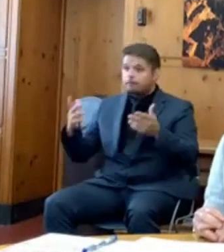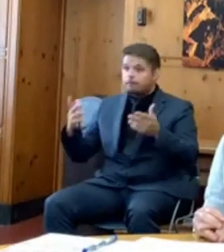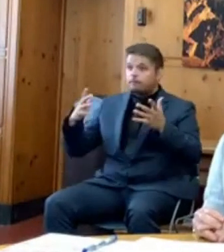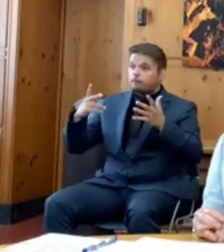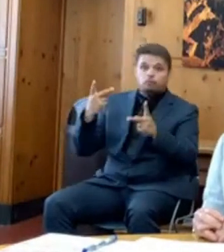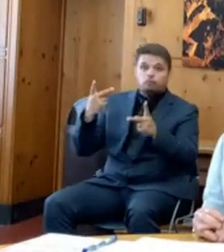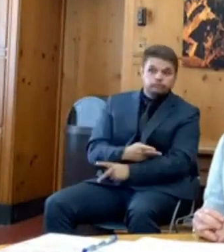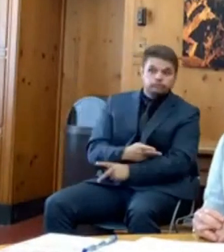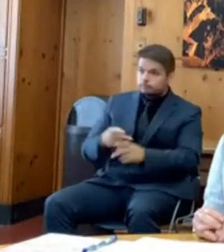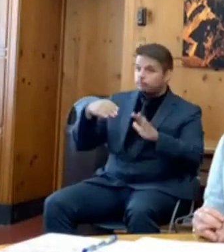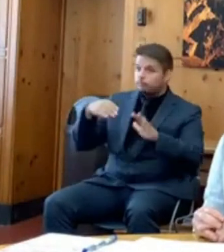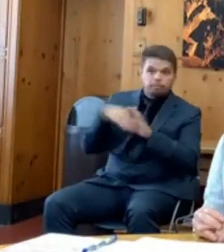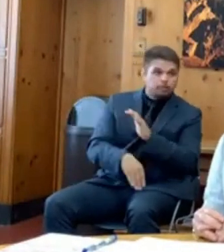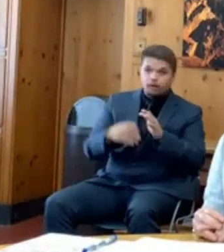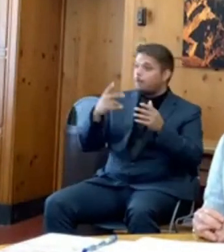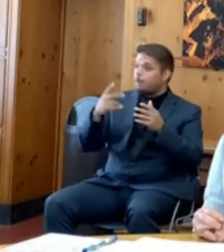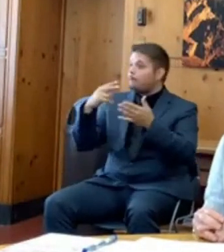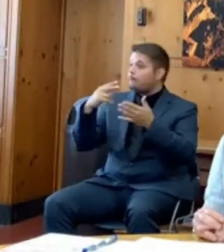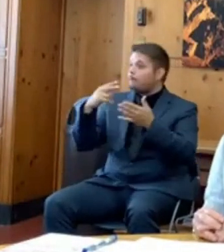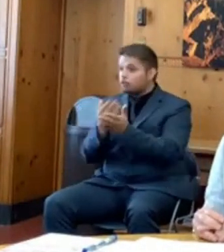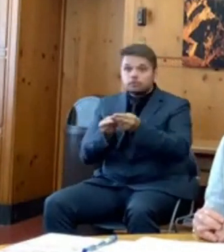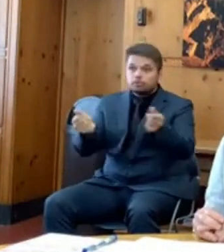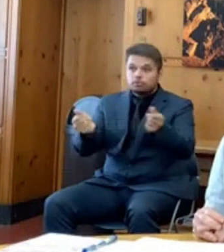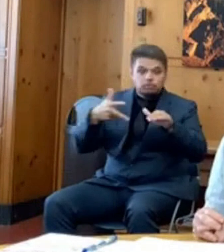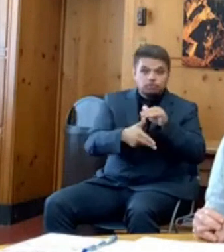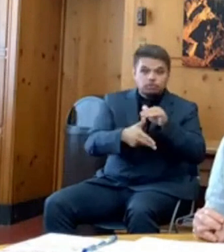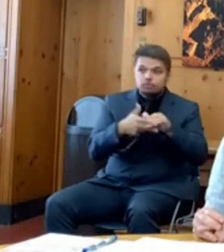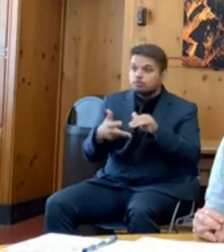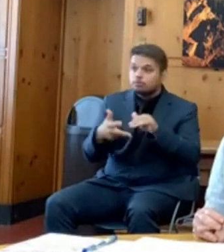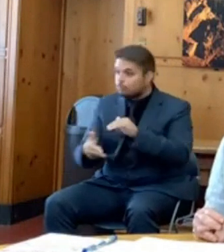action in the next several weeks.